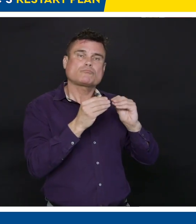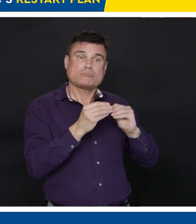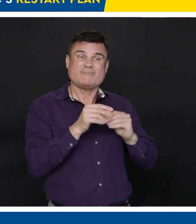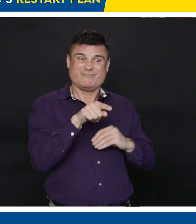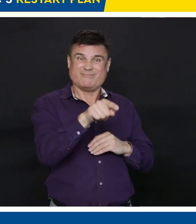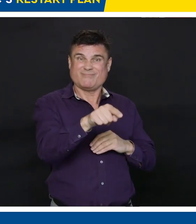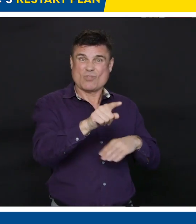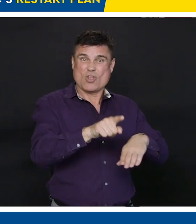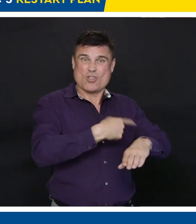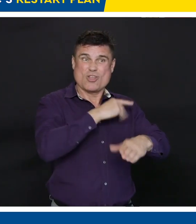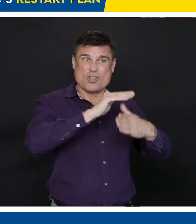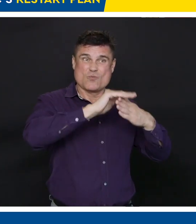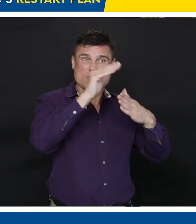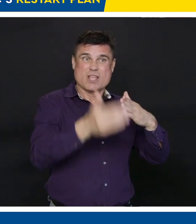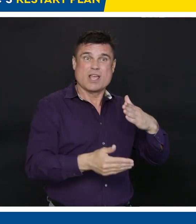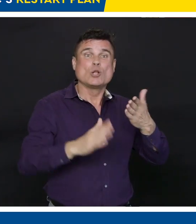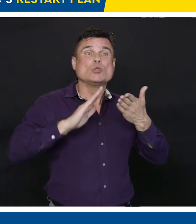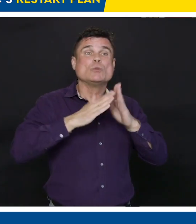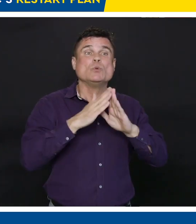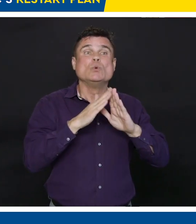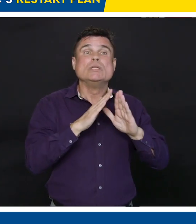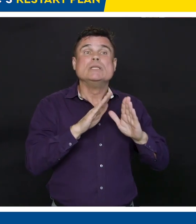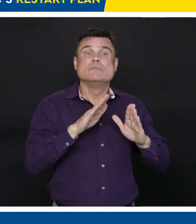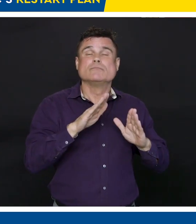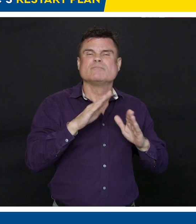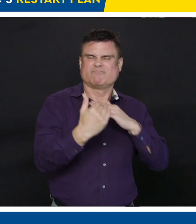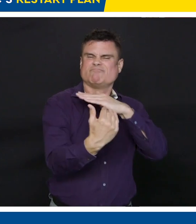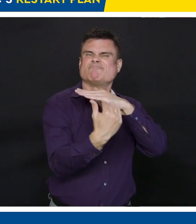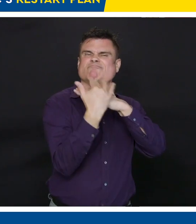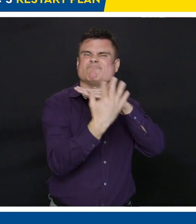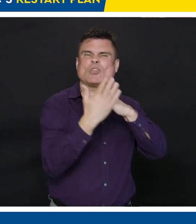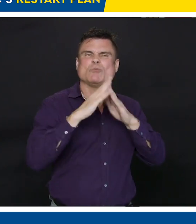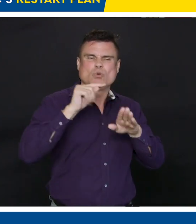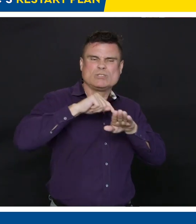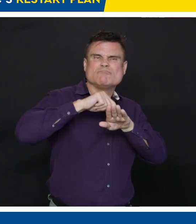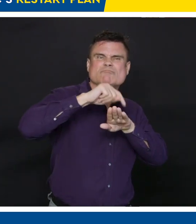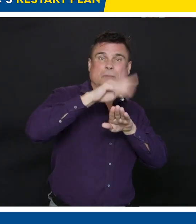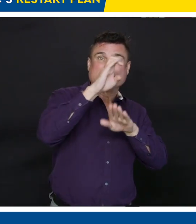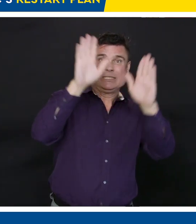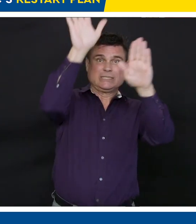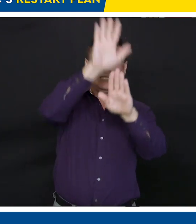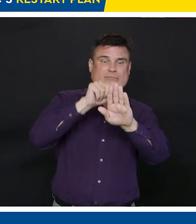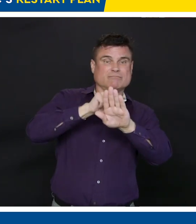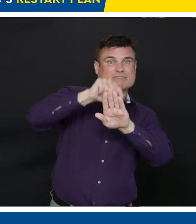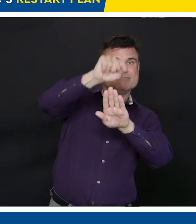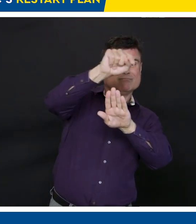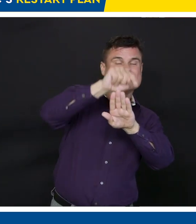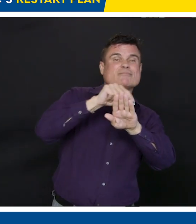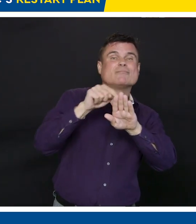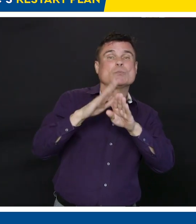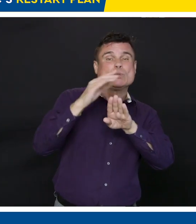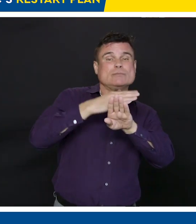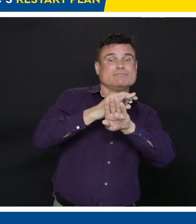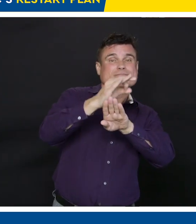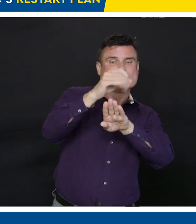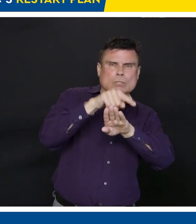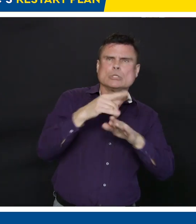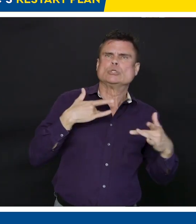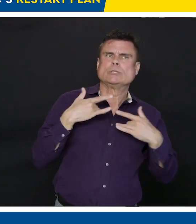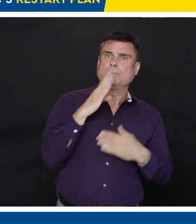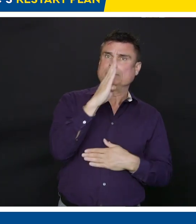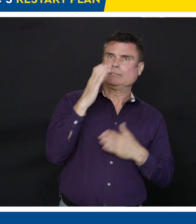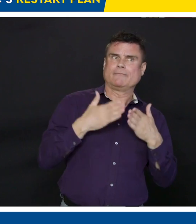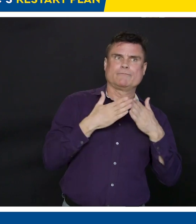communities, that means one question. People traveling on the ferries and people are looking for firm guidance on what is